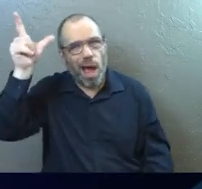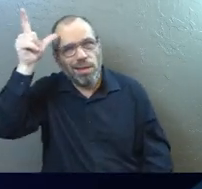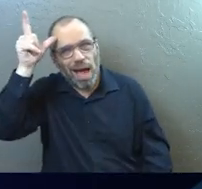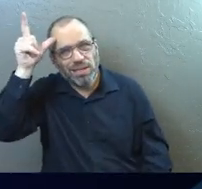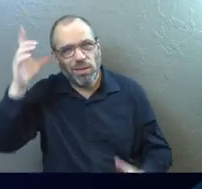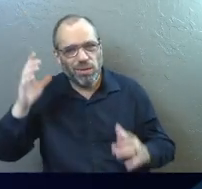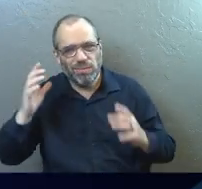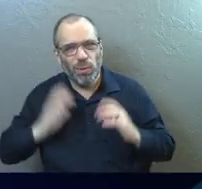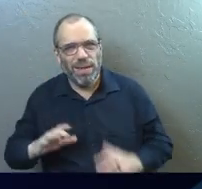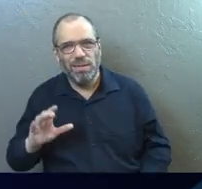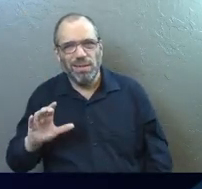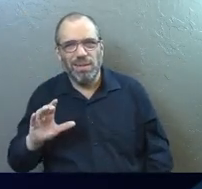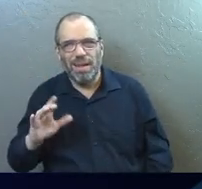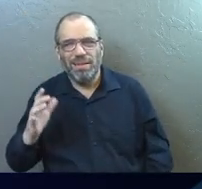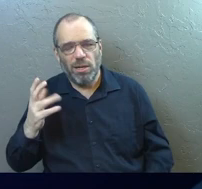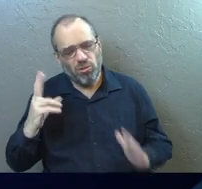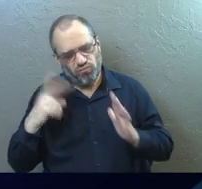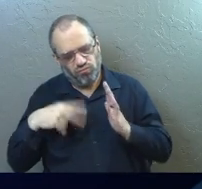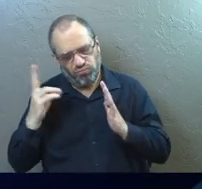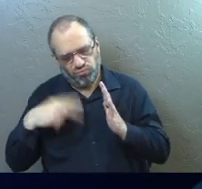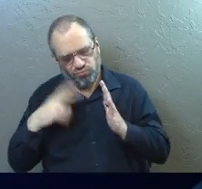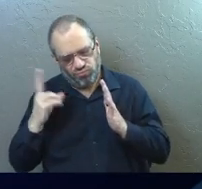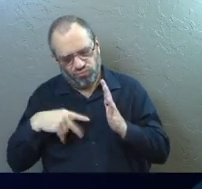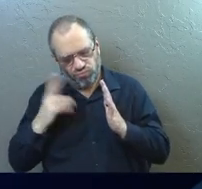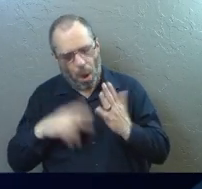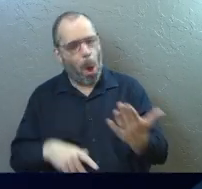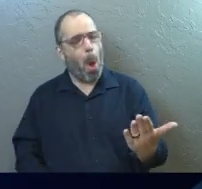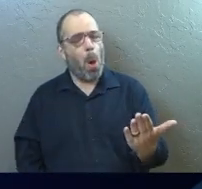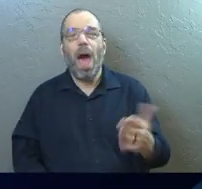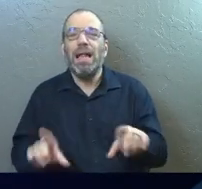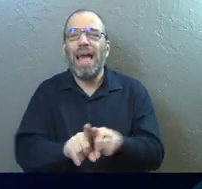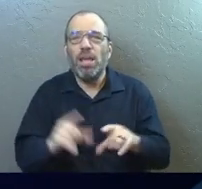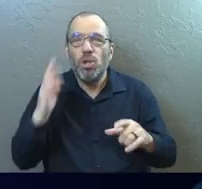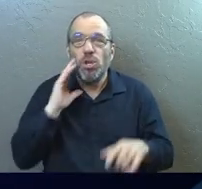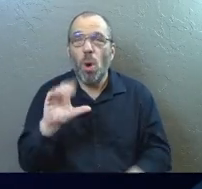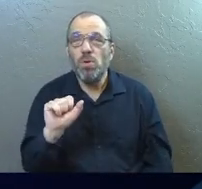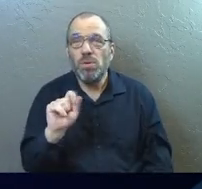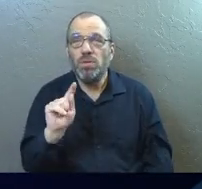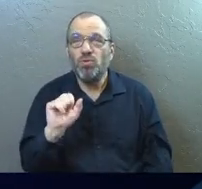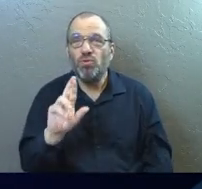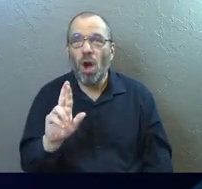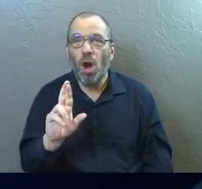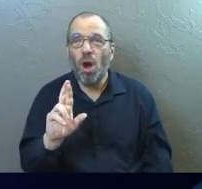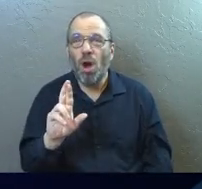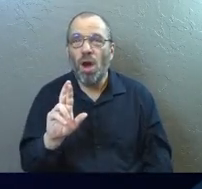creatures. Like they're just reading the data. They're maybe a little bit like Spock in Star Trek.